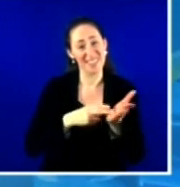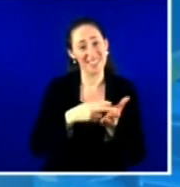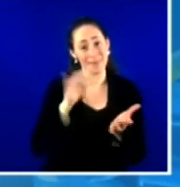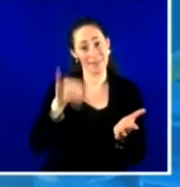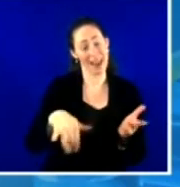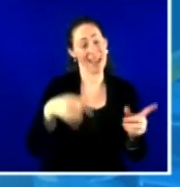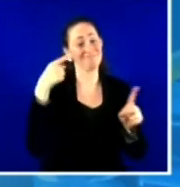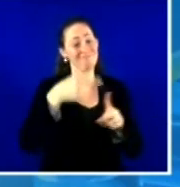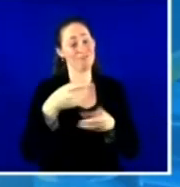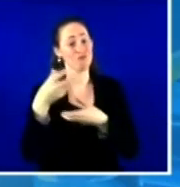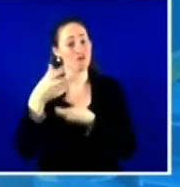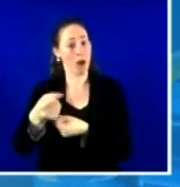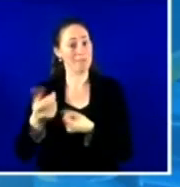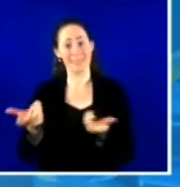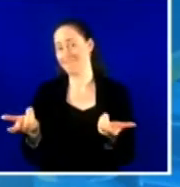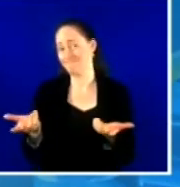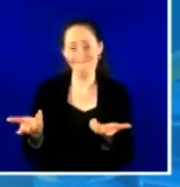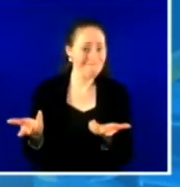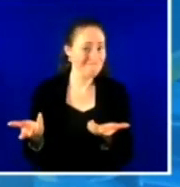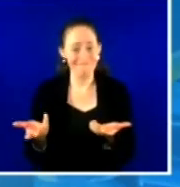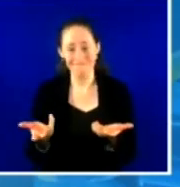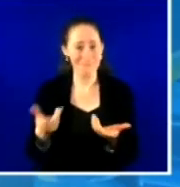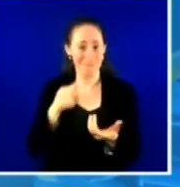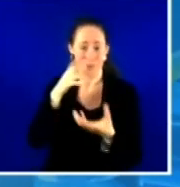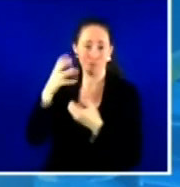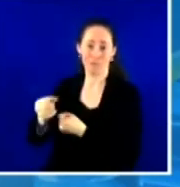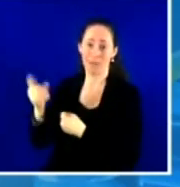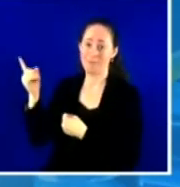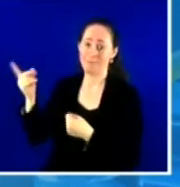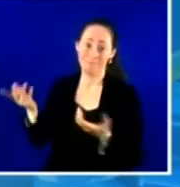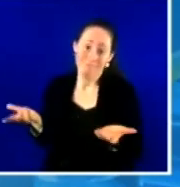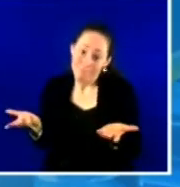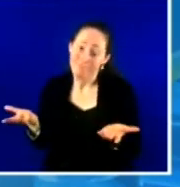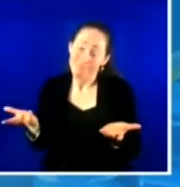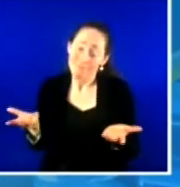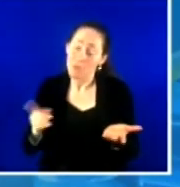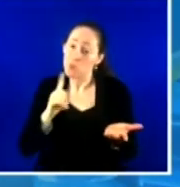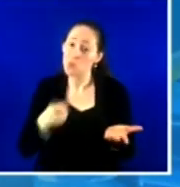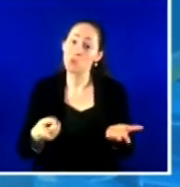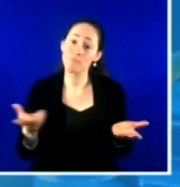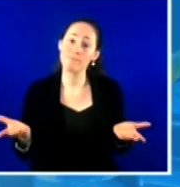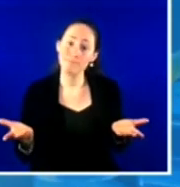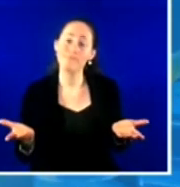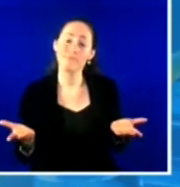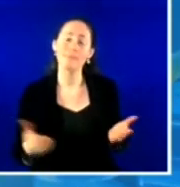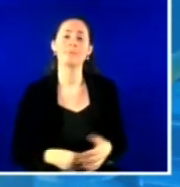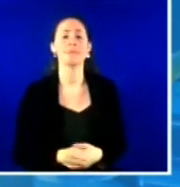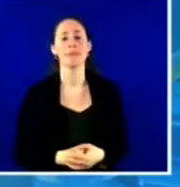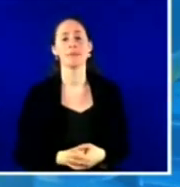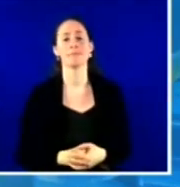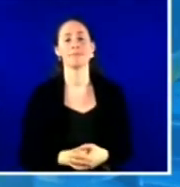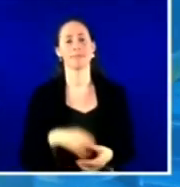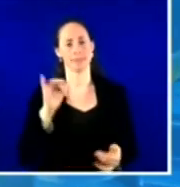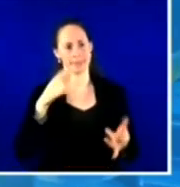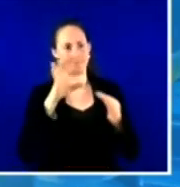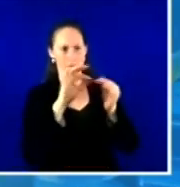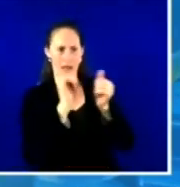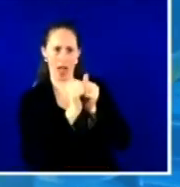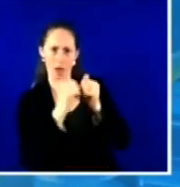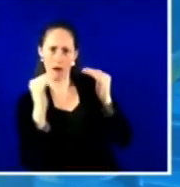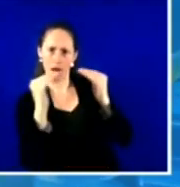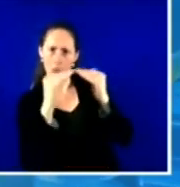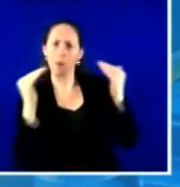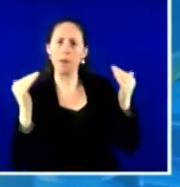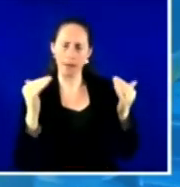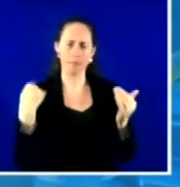So these are just some of the unique considerations in the equity space. And while we acknowledge them, we have to address them. And so my